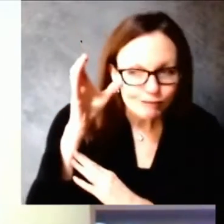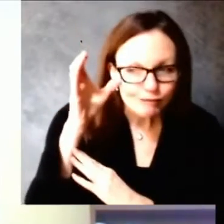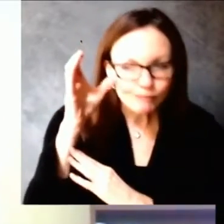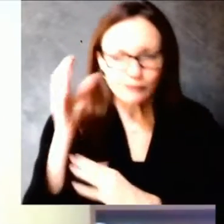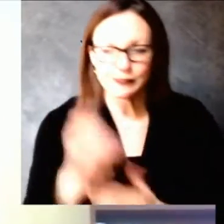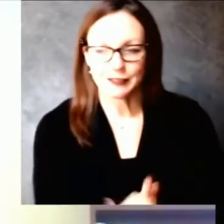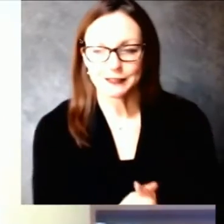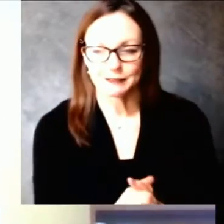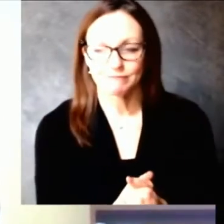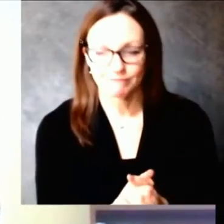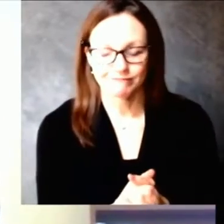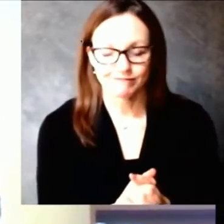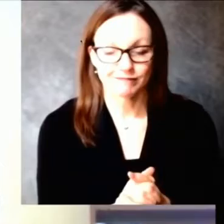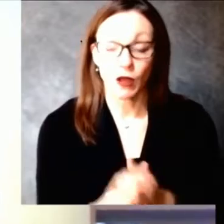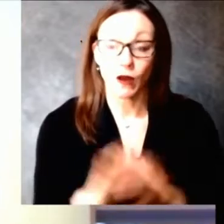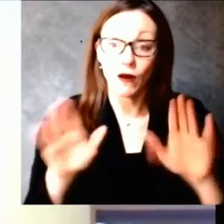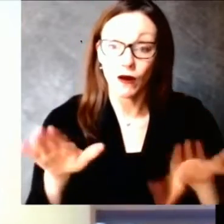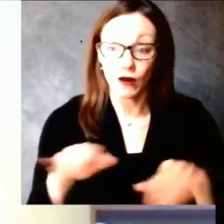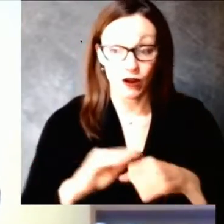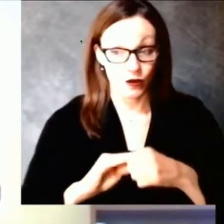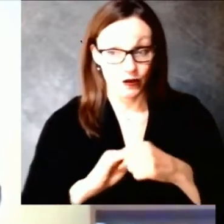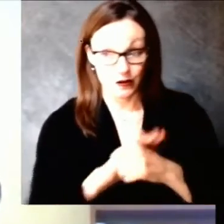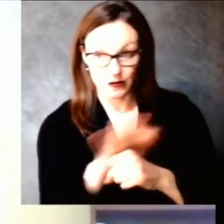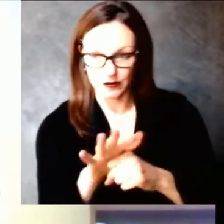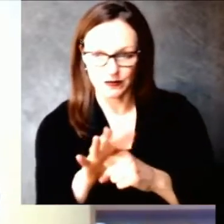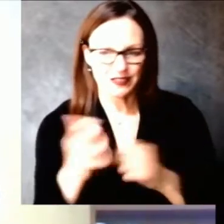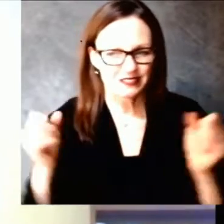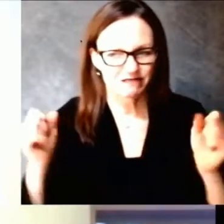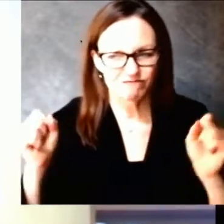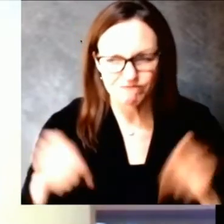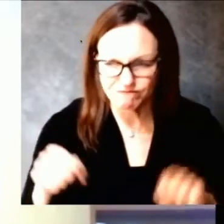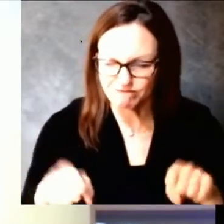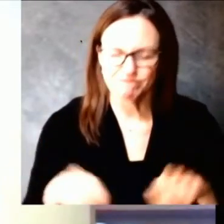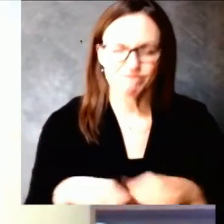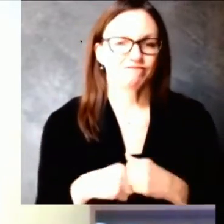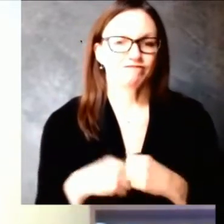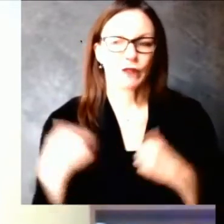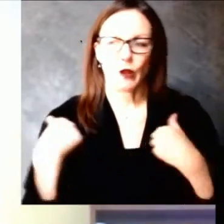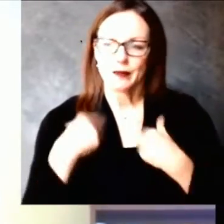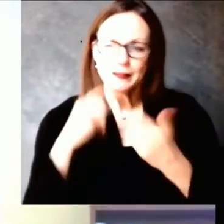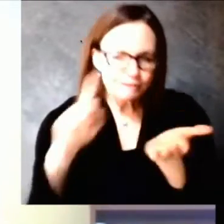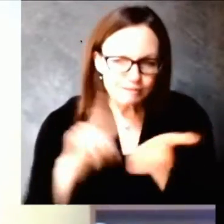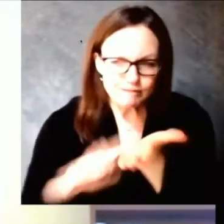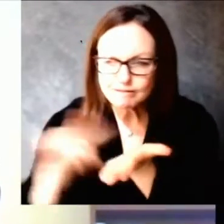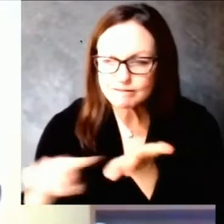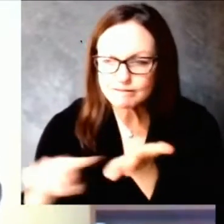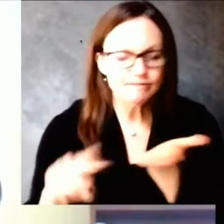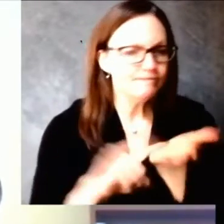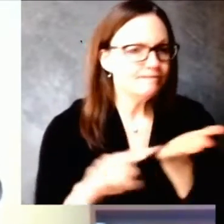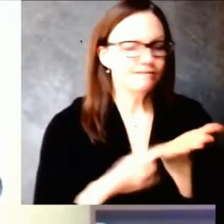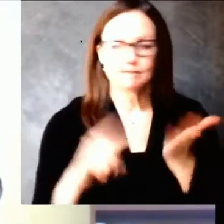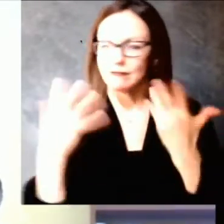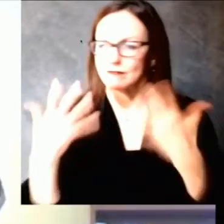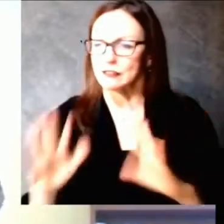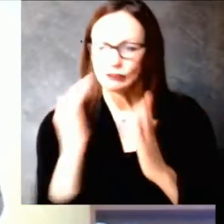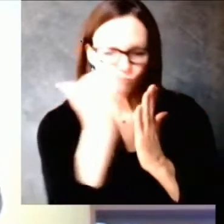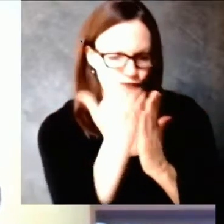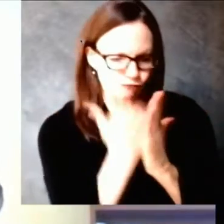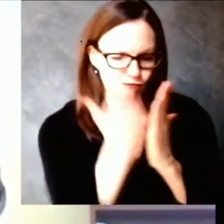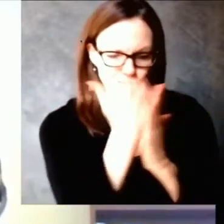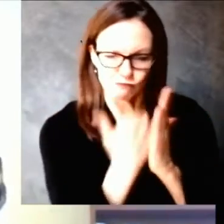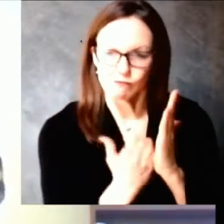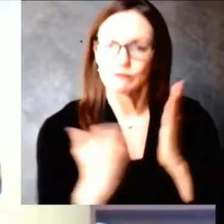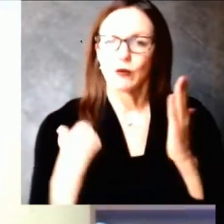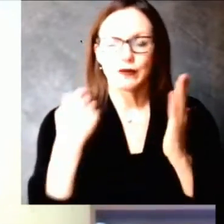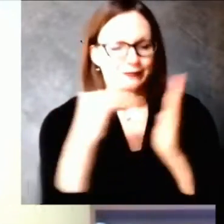ourselves to transparency and to making sure the people of Wisconsin are well-informed about the actions we can